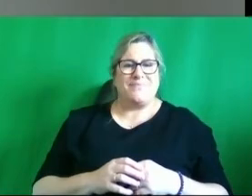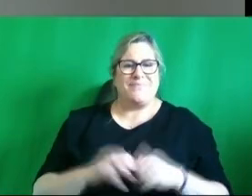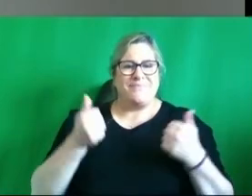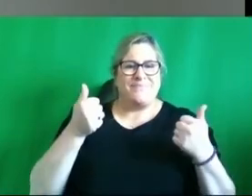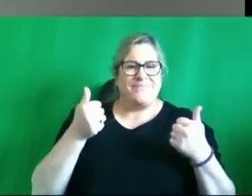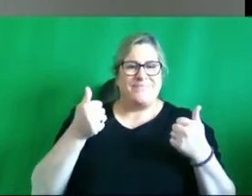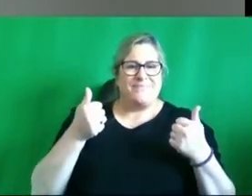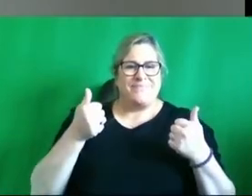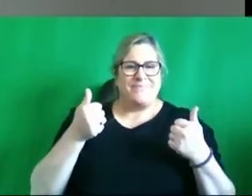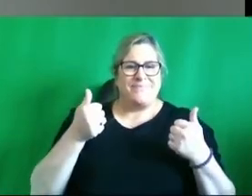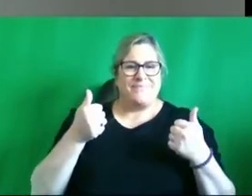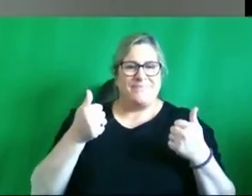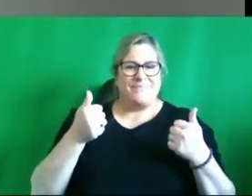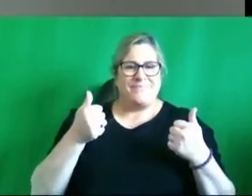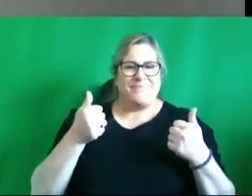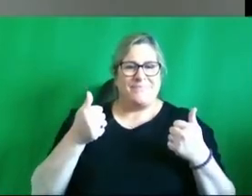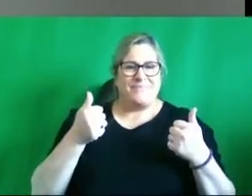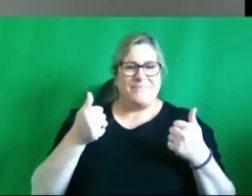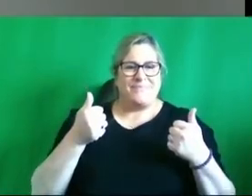people turn on your mic please